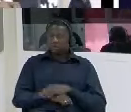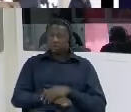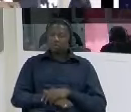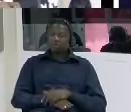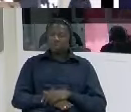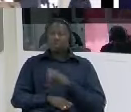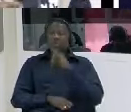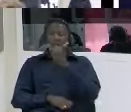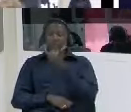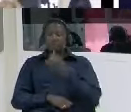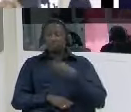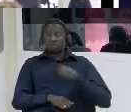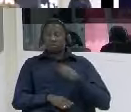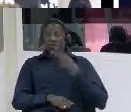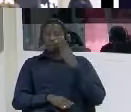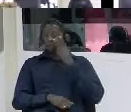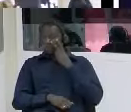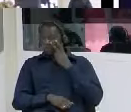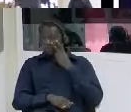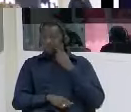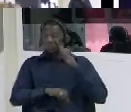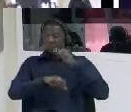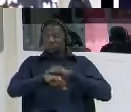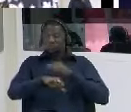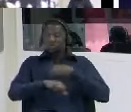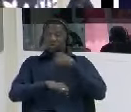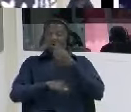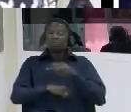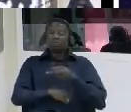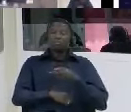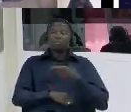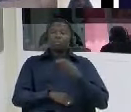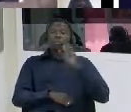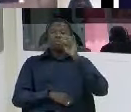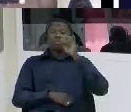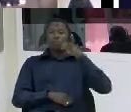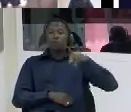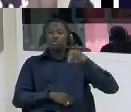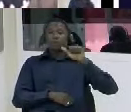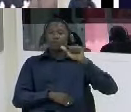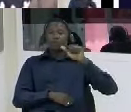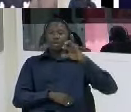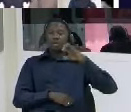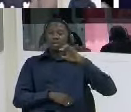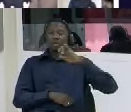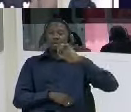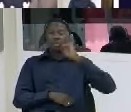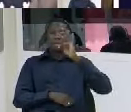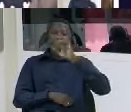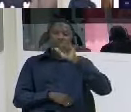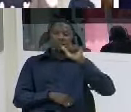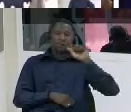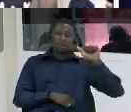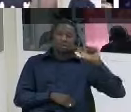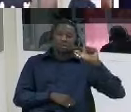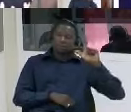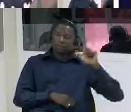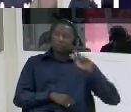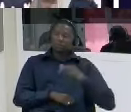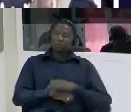i did witness i the torturing of omar fal i did witness the torturing of